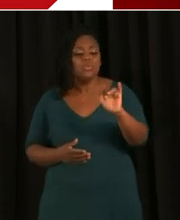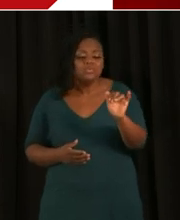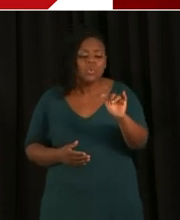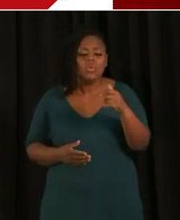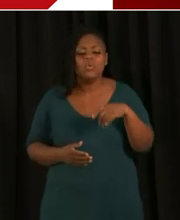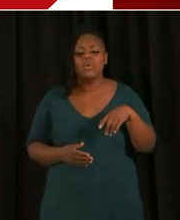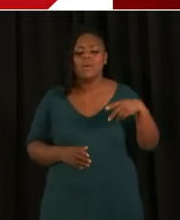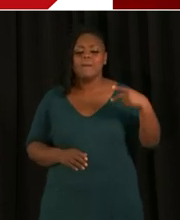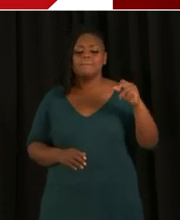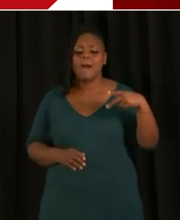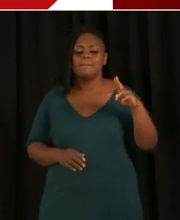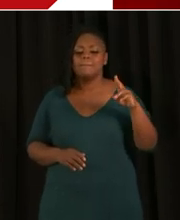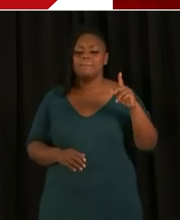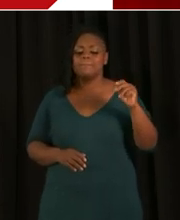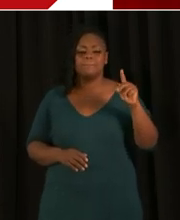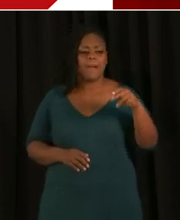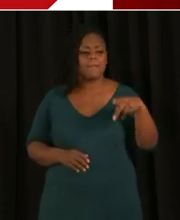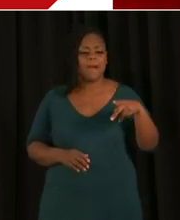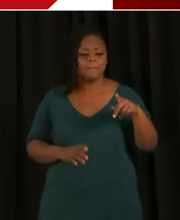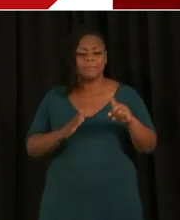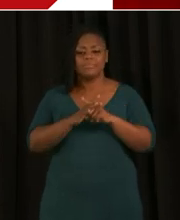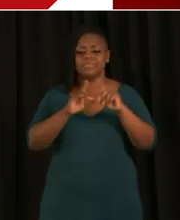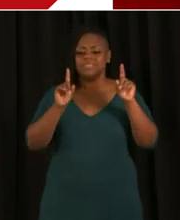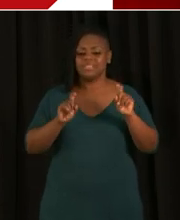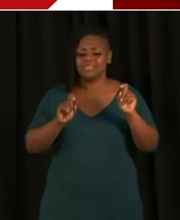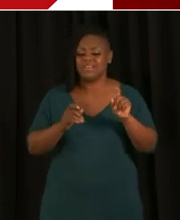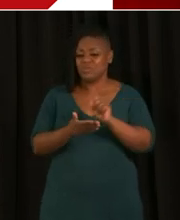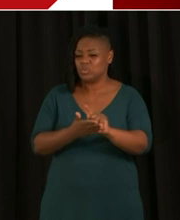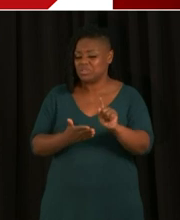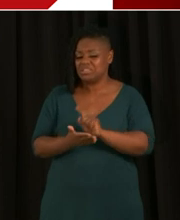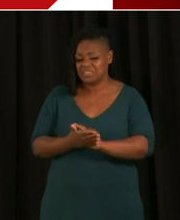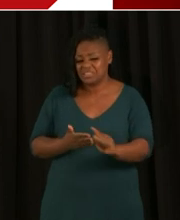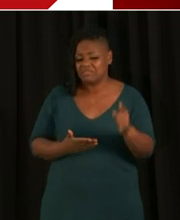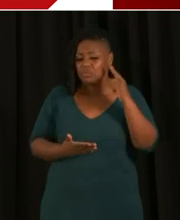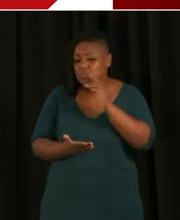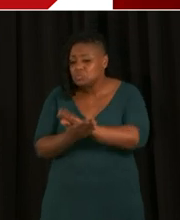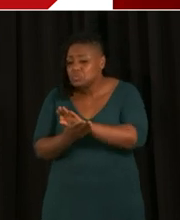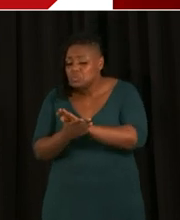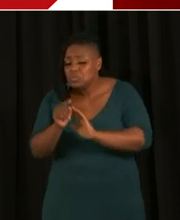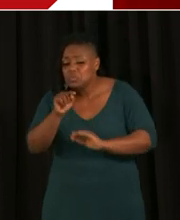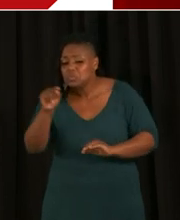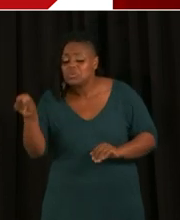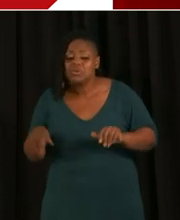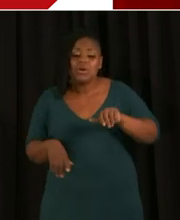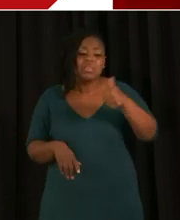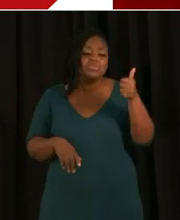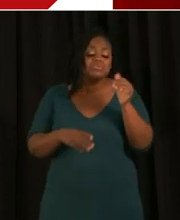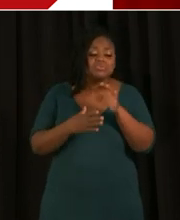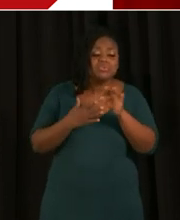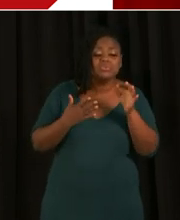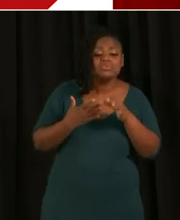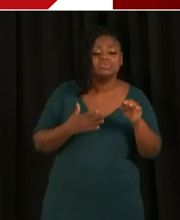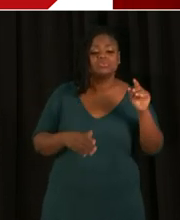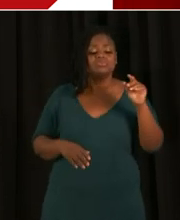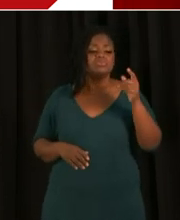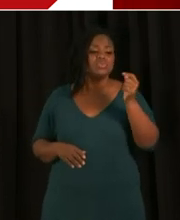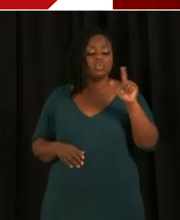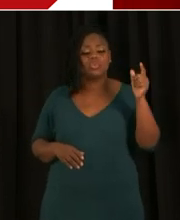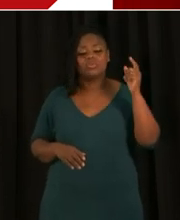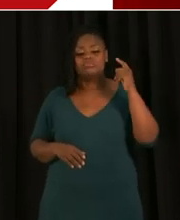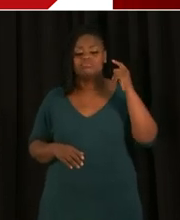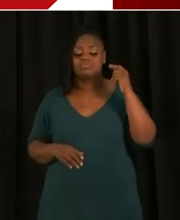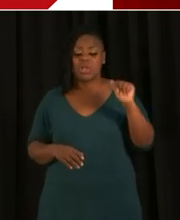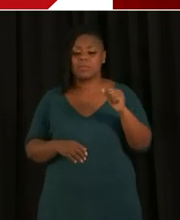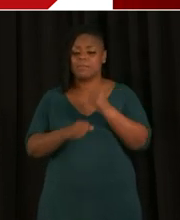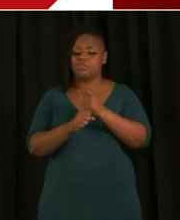regularly for students. This is, again, another measure for us to ensure that we're able to maintain a healthy and